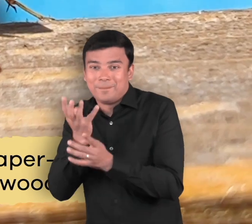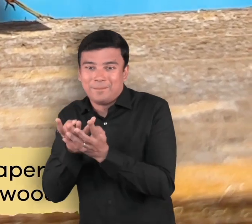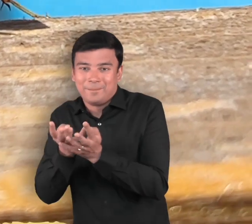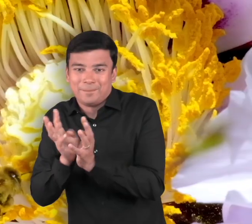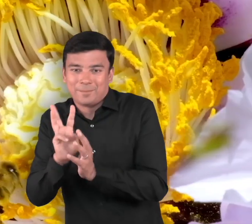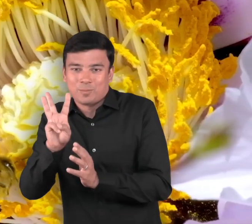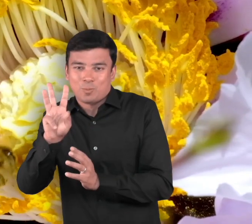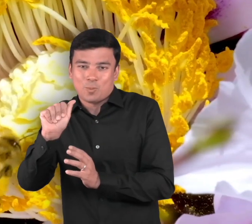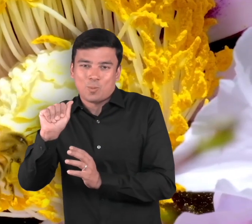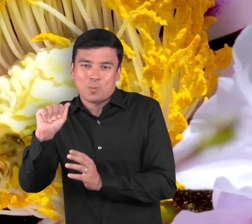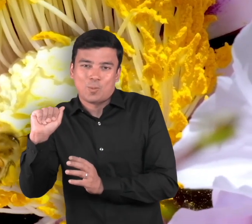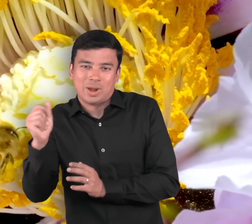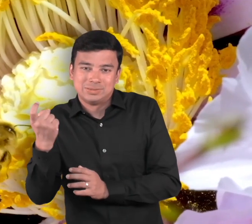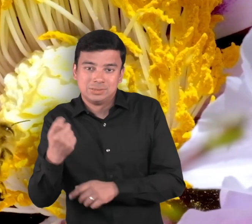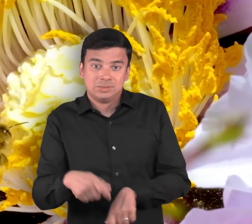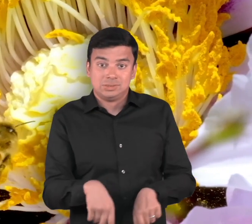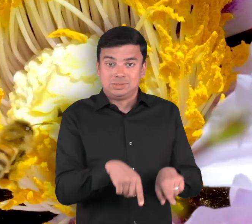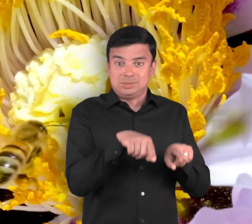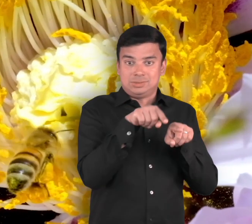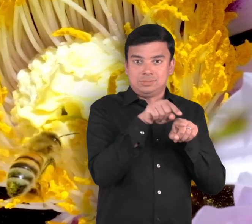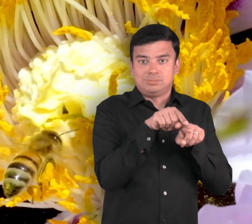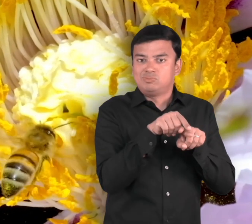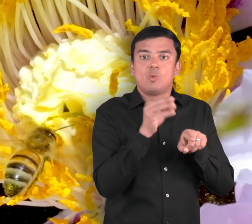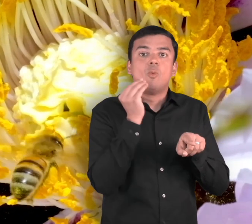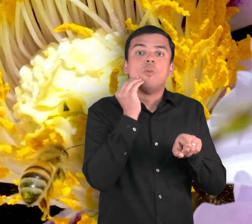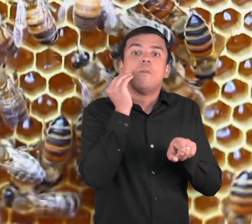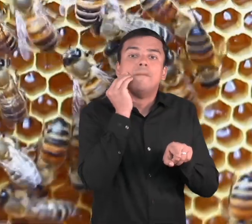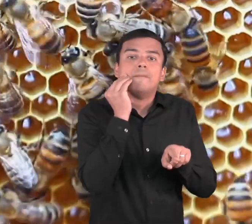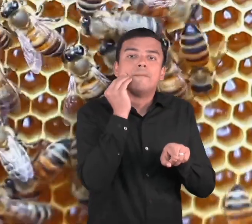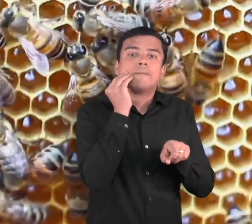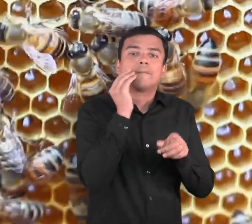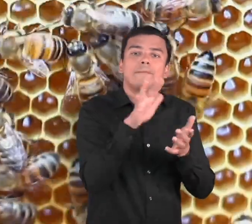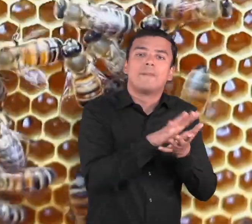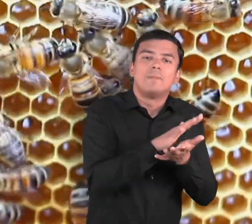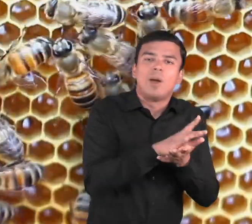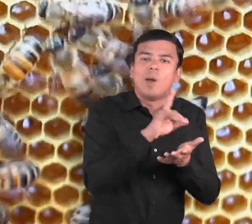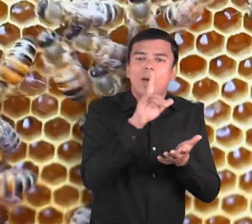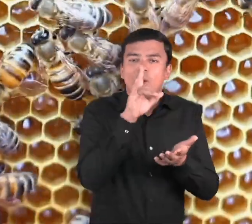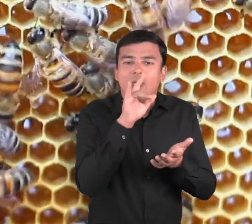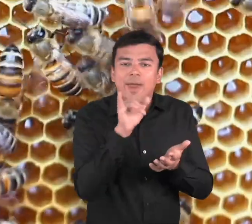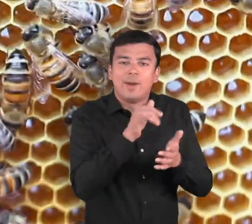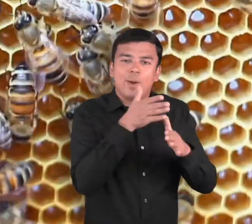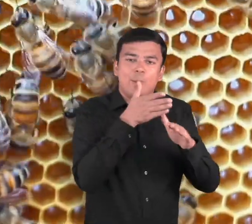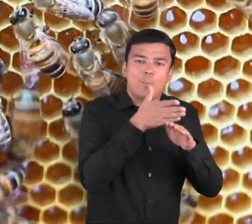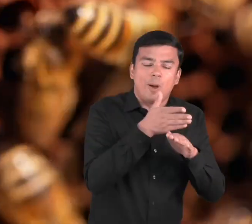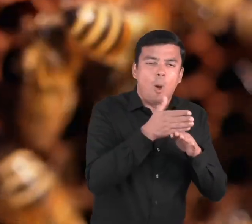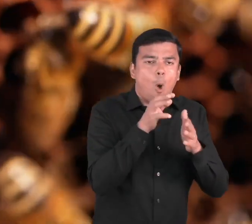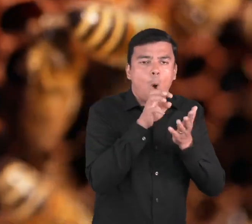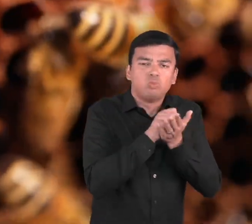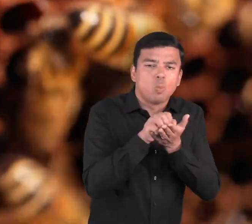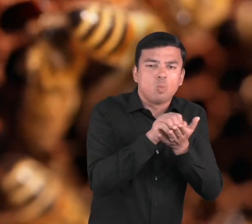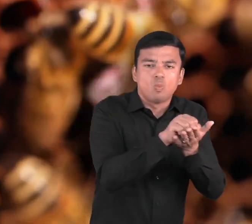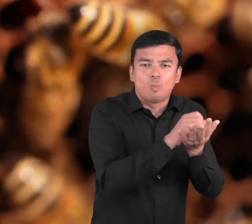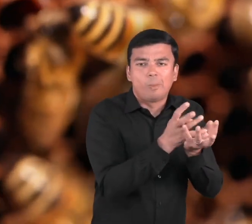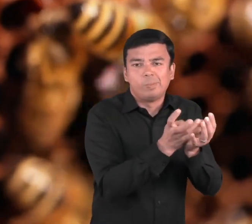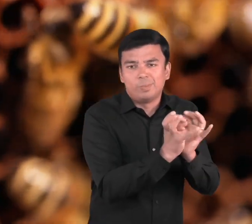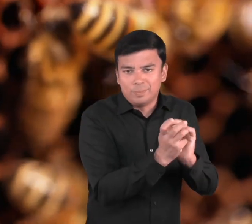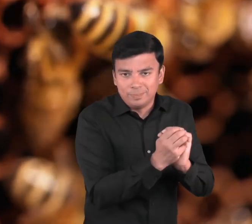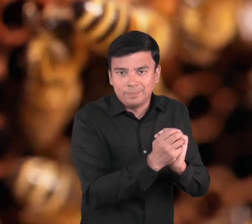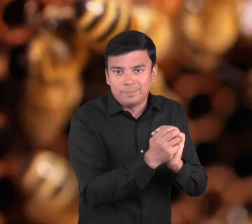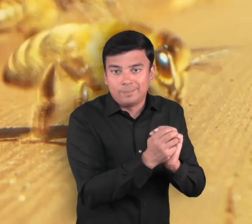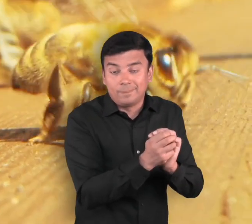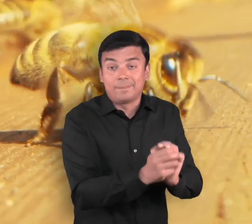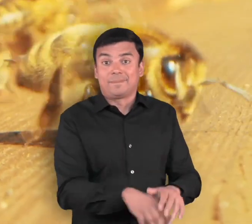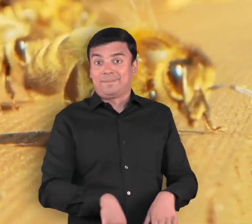wood. Honeybees are perennial insects, which means they can last very long. The nest can remain